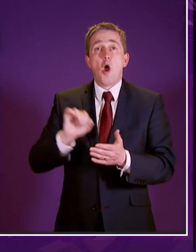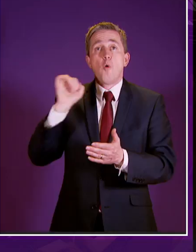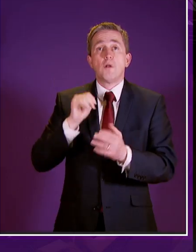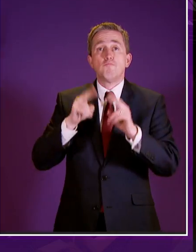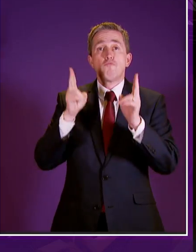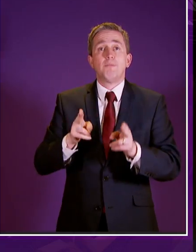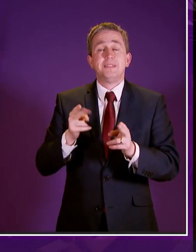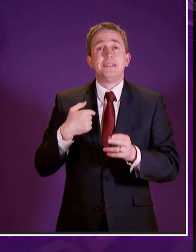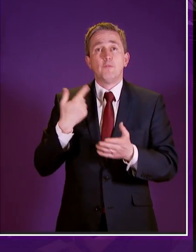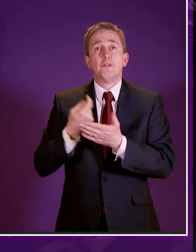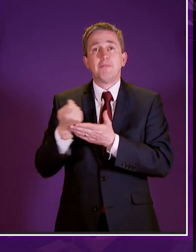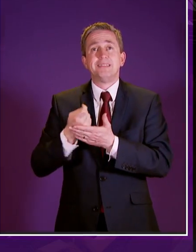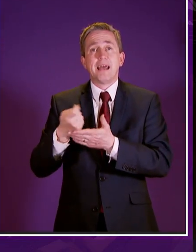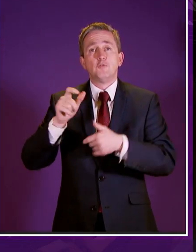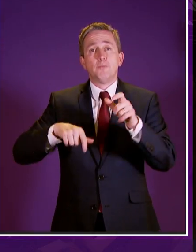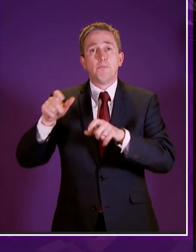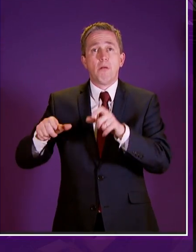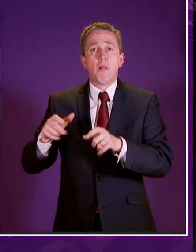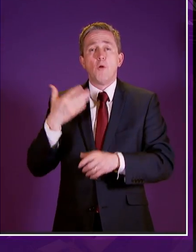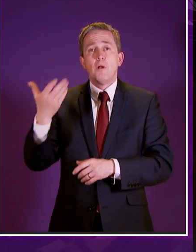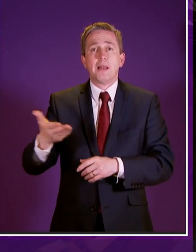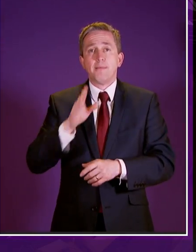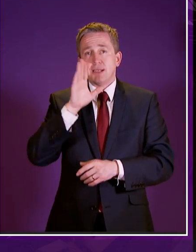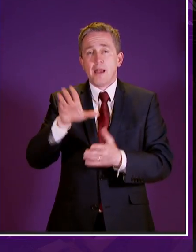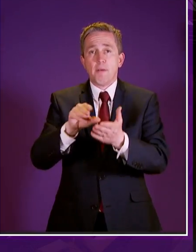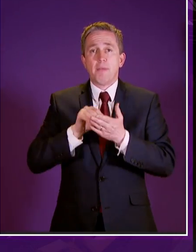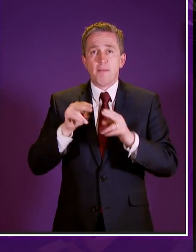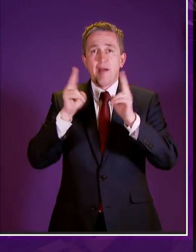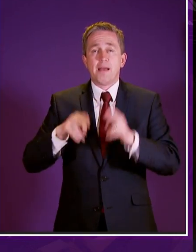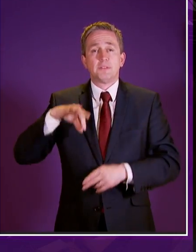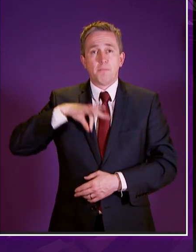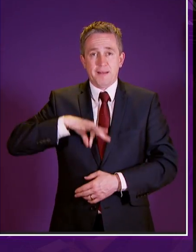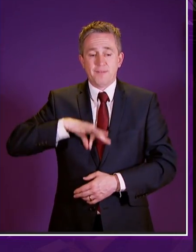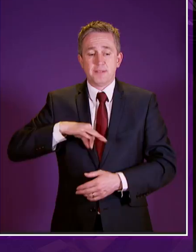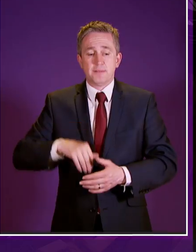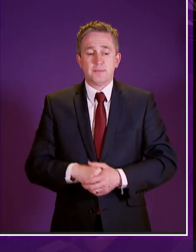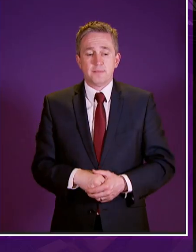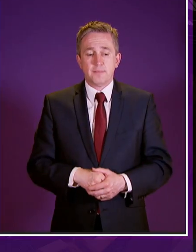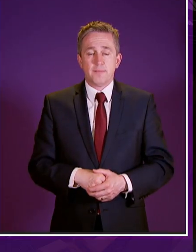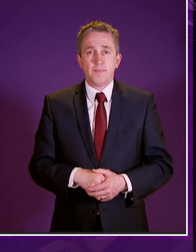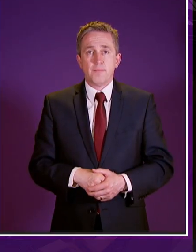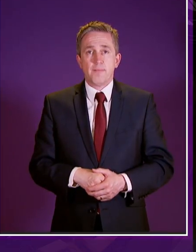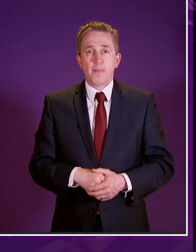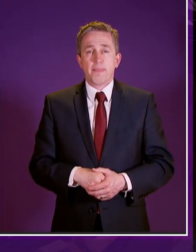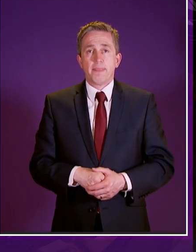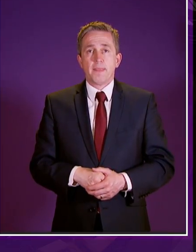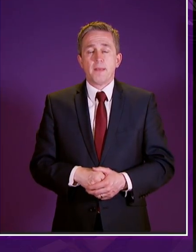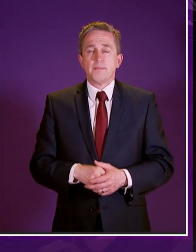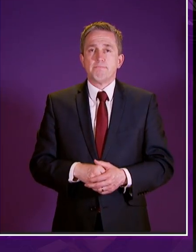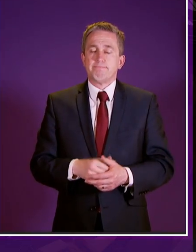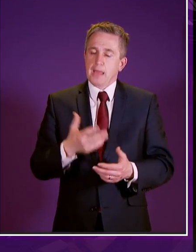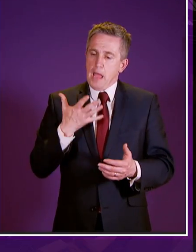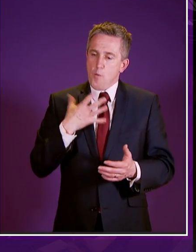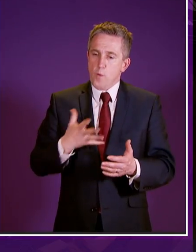we rent out to uh uh tenants who received the direct payment of housing benefit now can i start by lending my voice to the almost